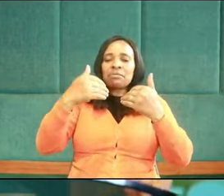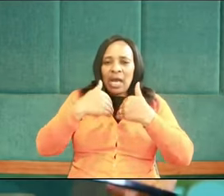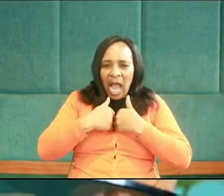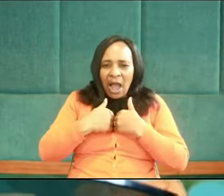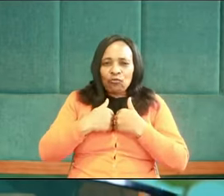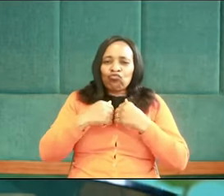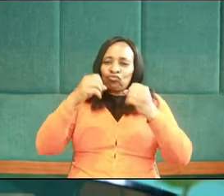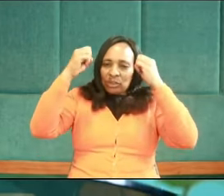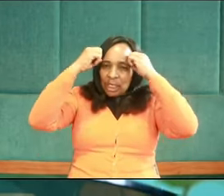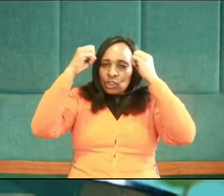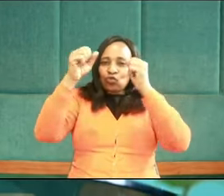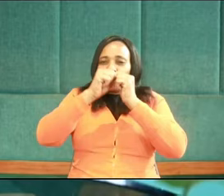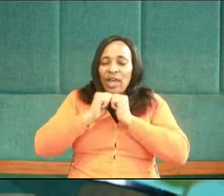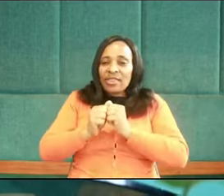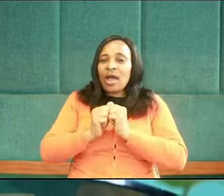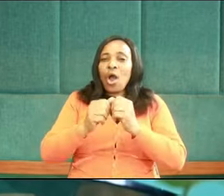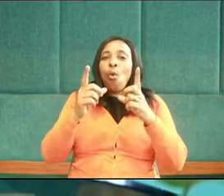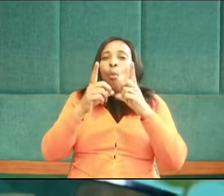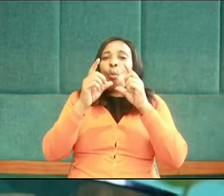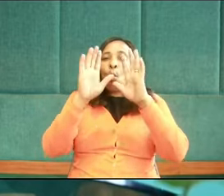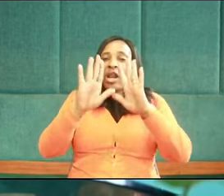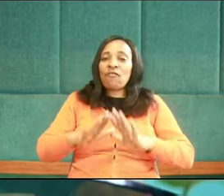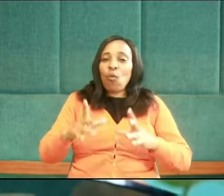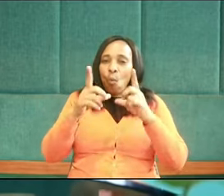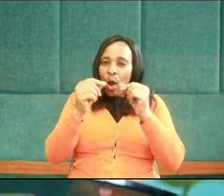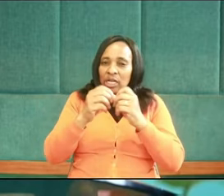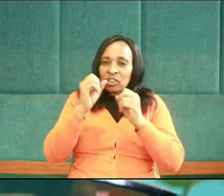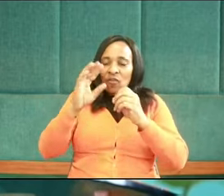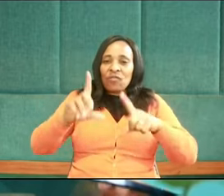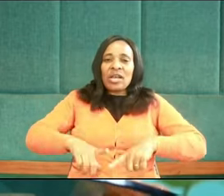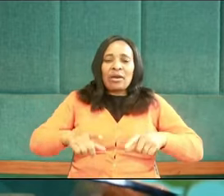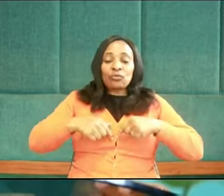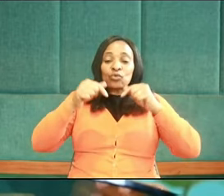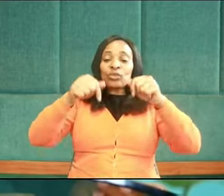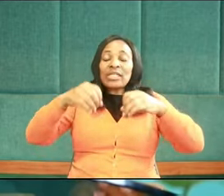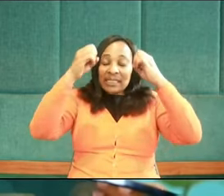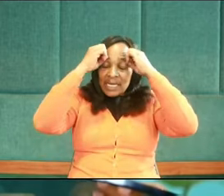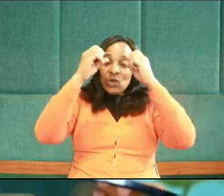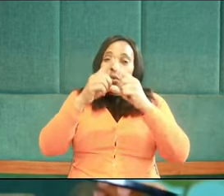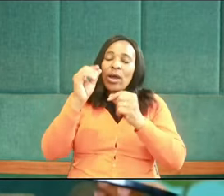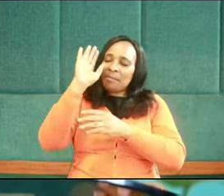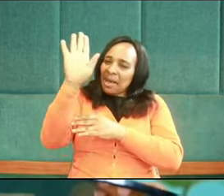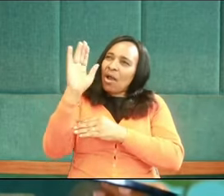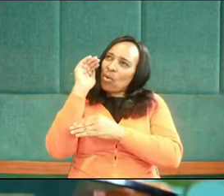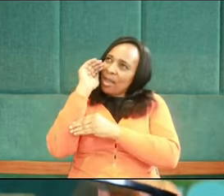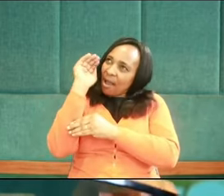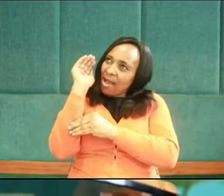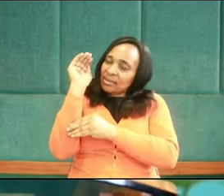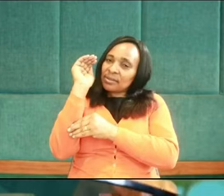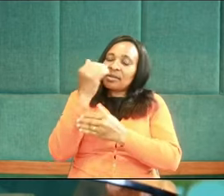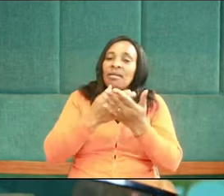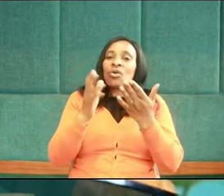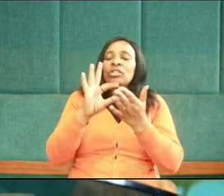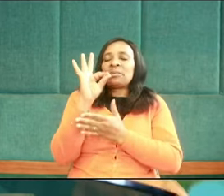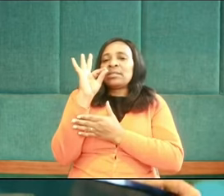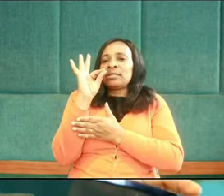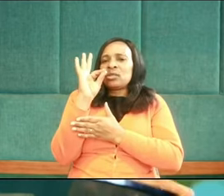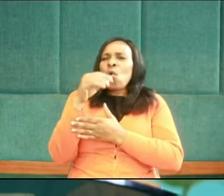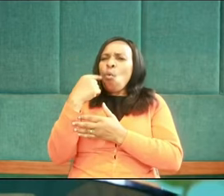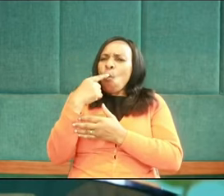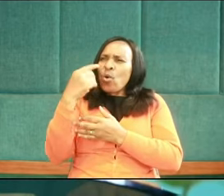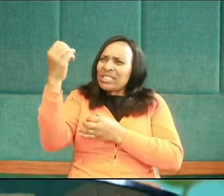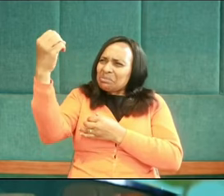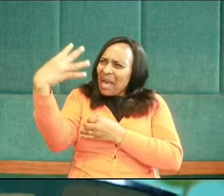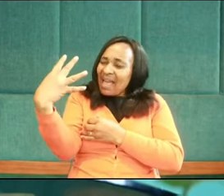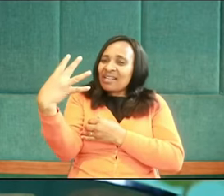wonderful Word of life. Today, as we study your Word, we ask that the Holy Spirit, who